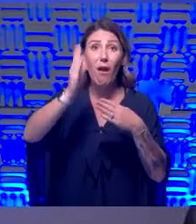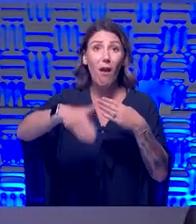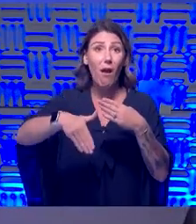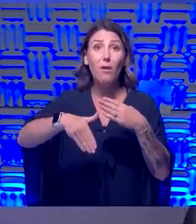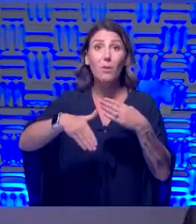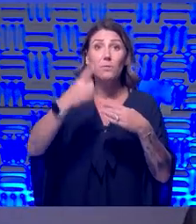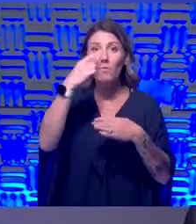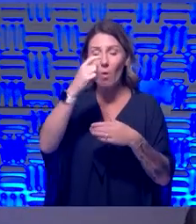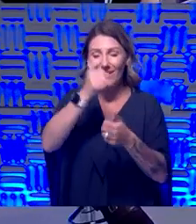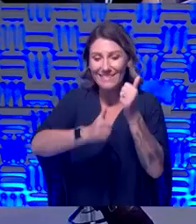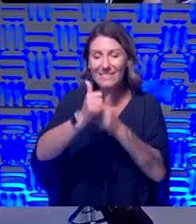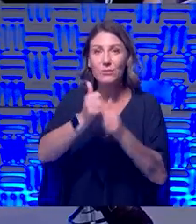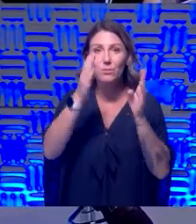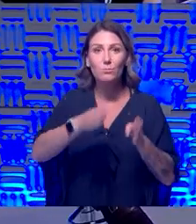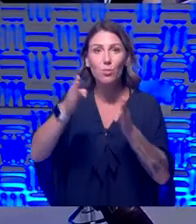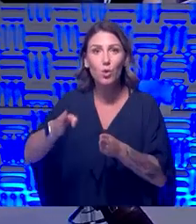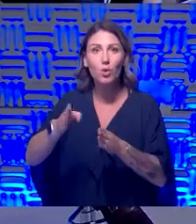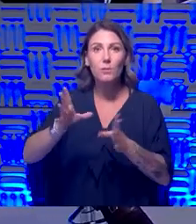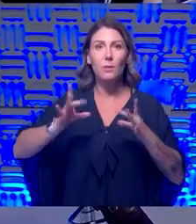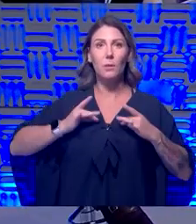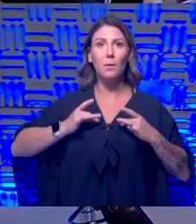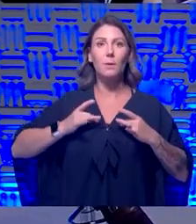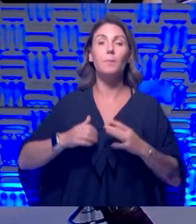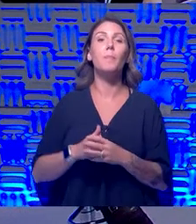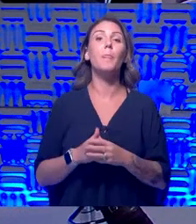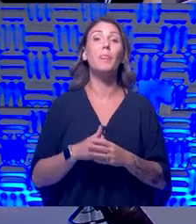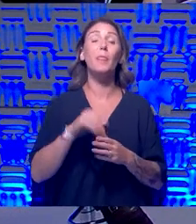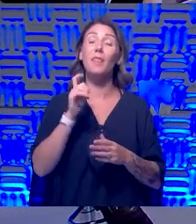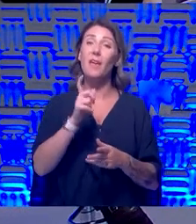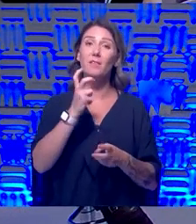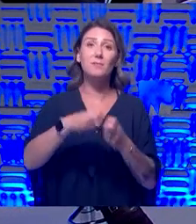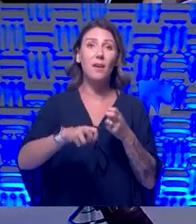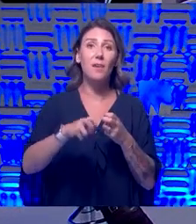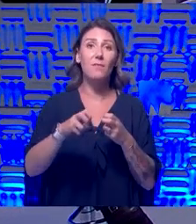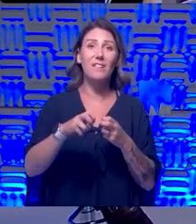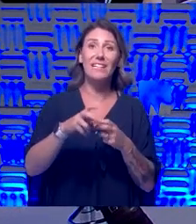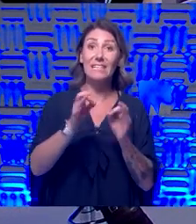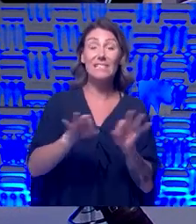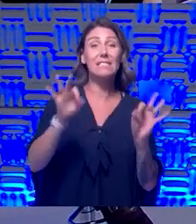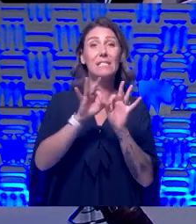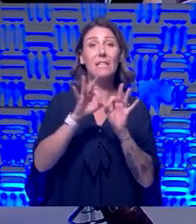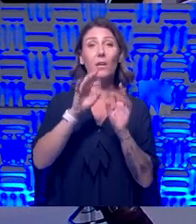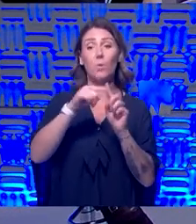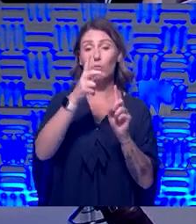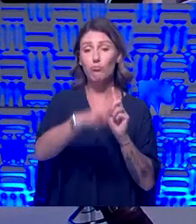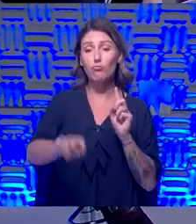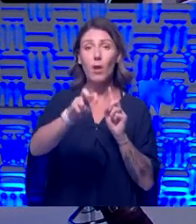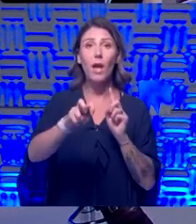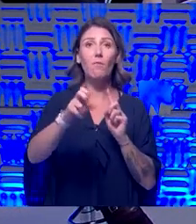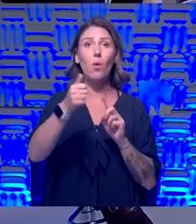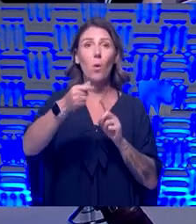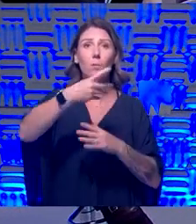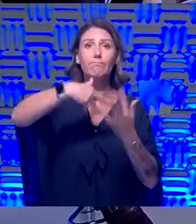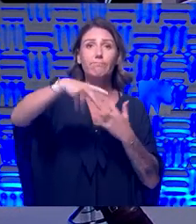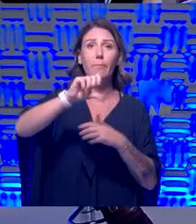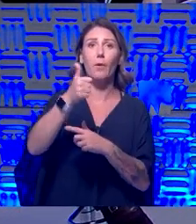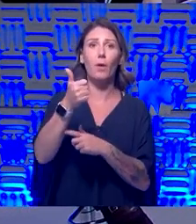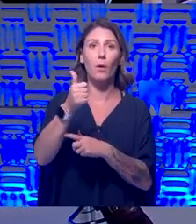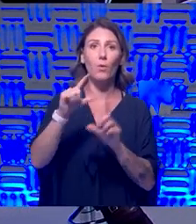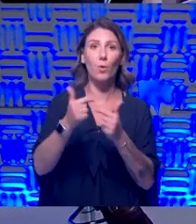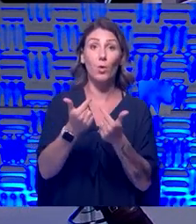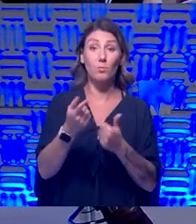and that's the hard part. Yeah. And I think the key here is that when you travel or when you're around other groups, you don't know what their